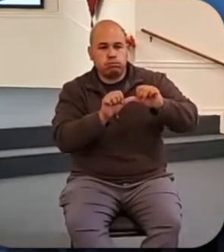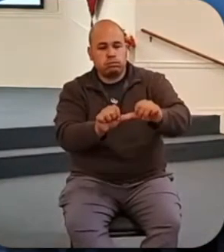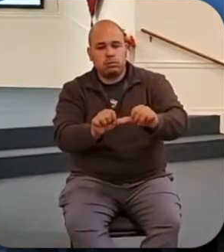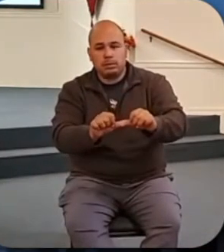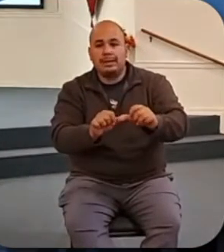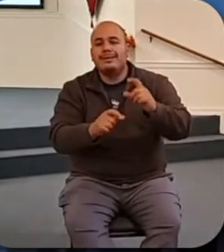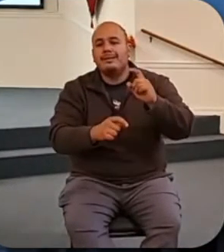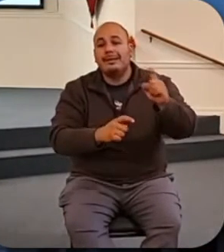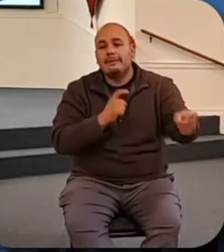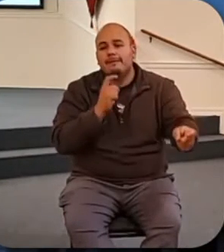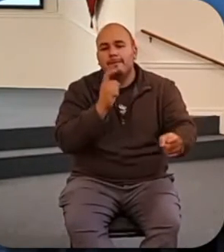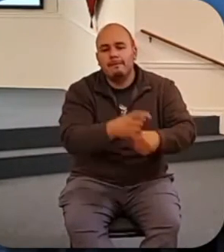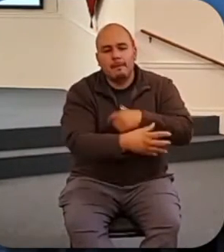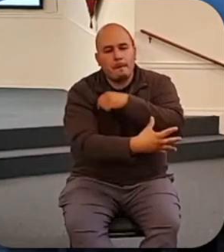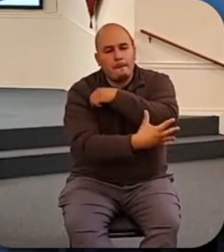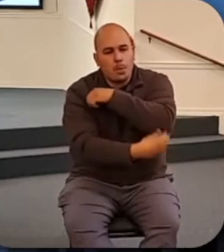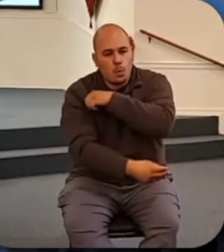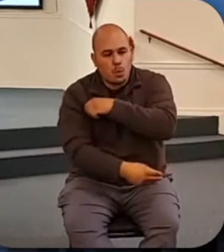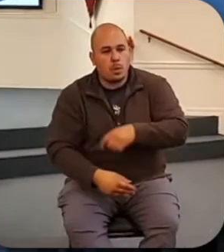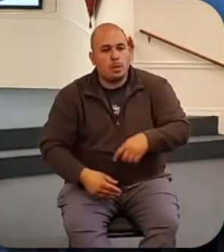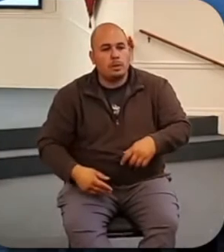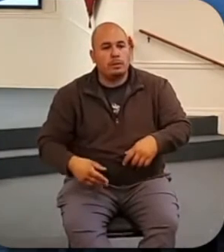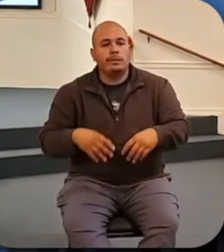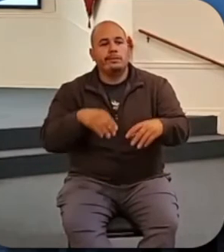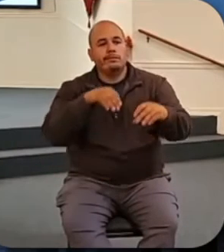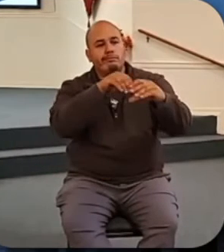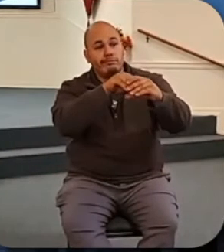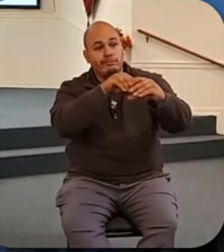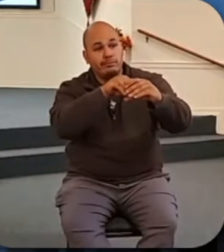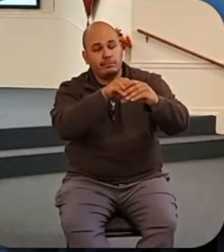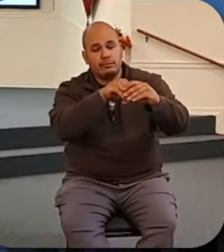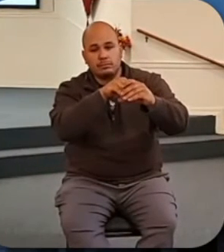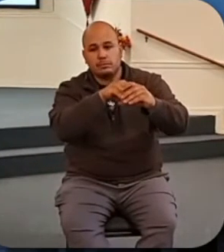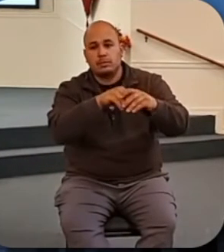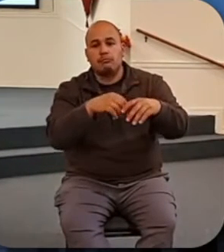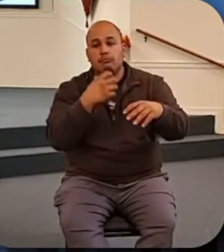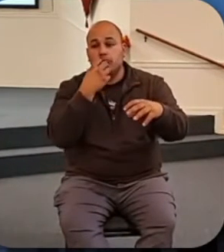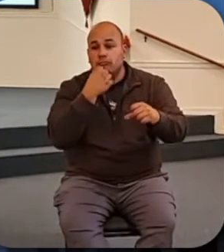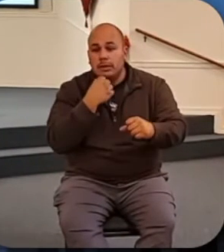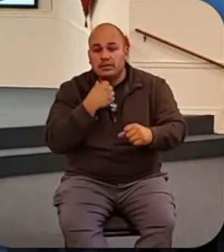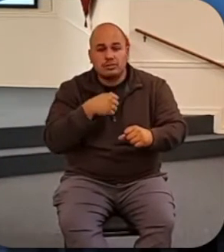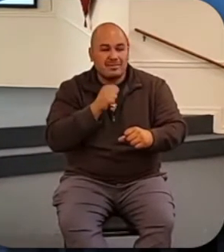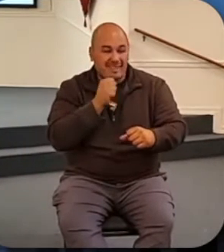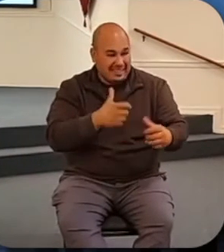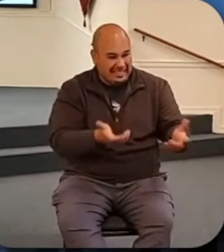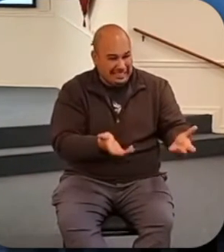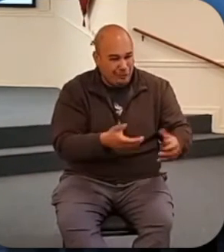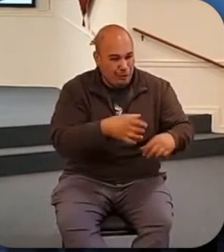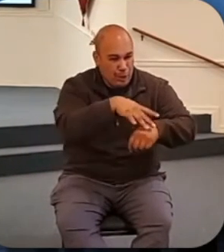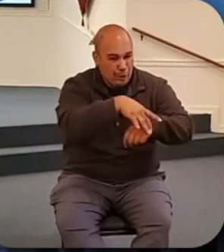to the poor. Store up treasure not on earth but in heaven.